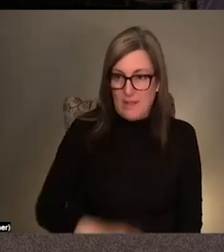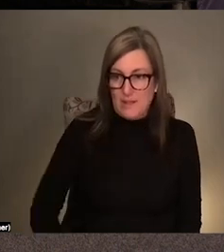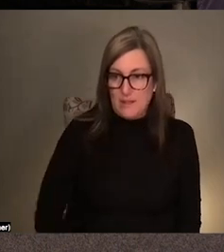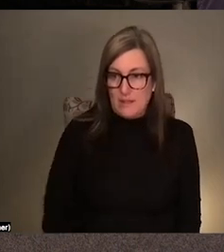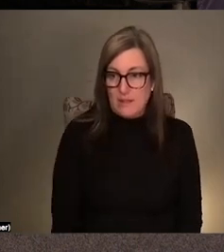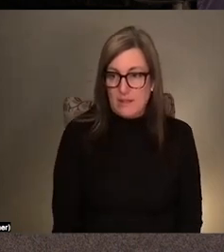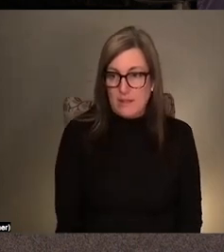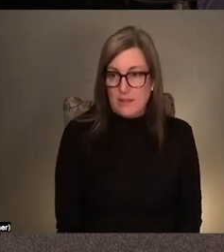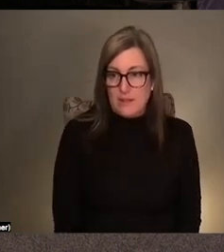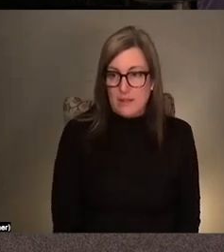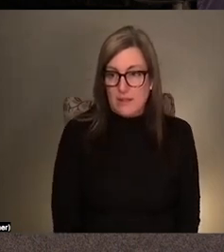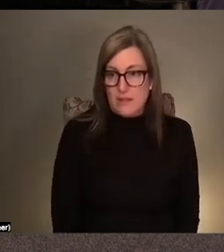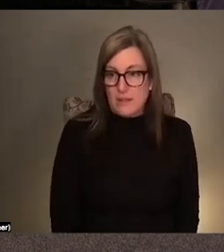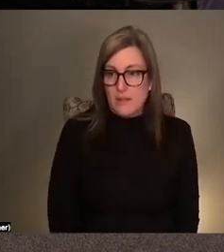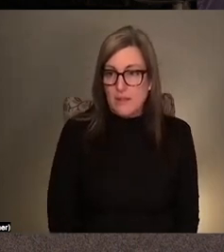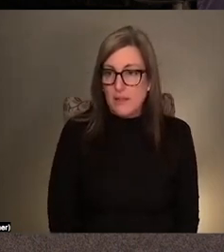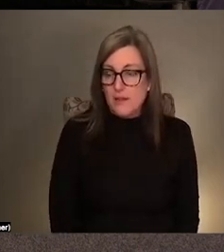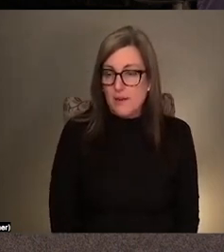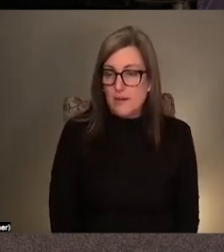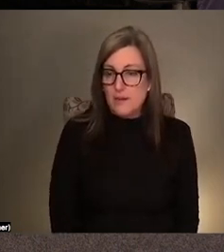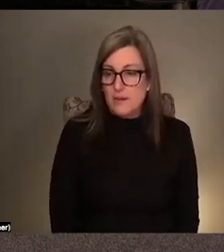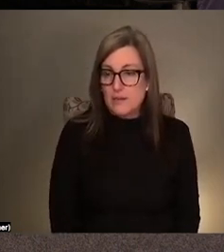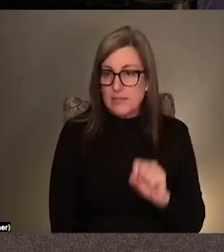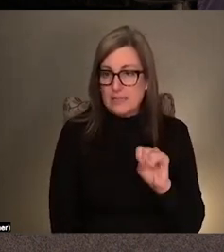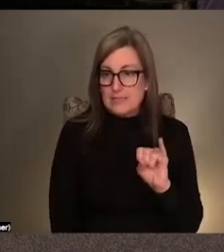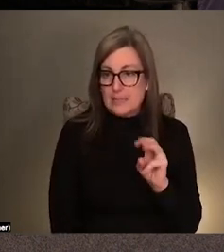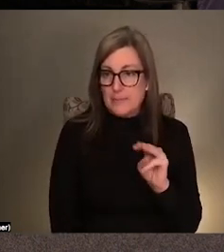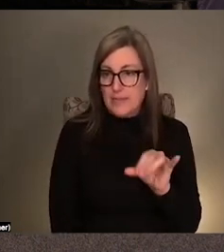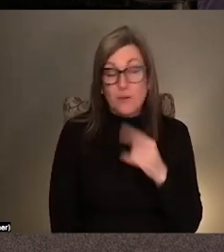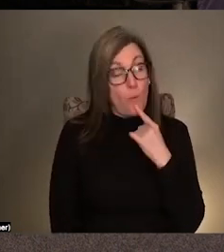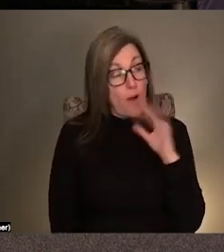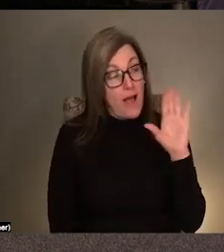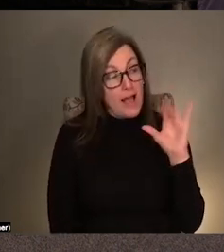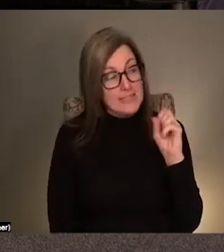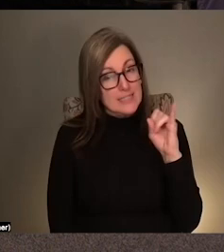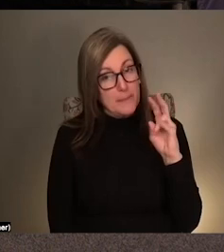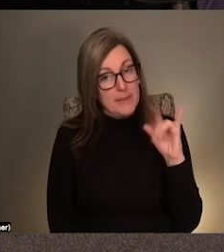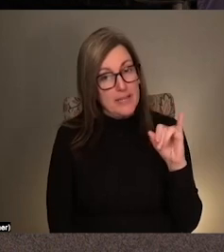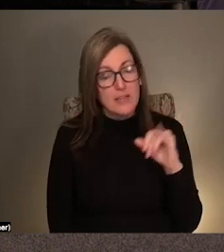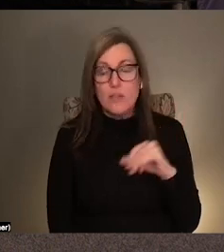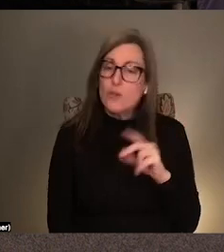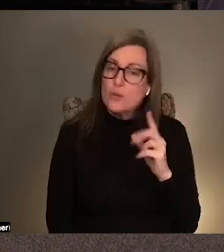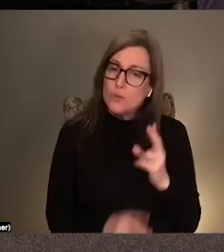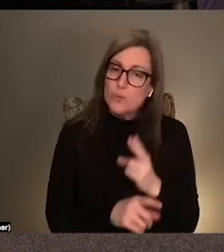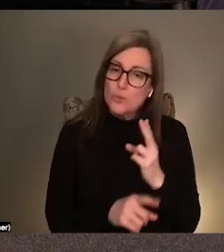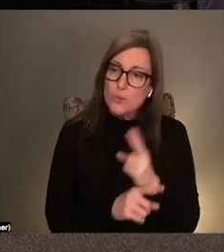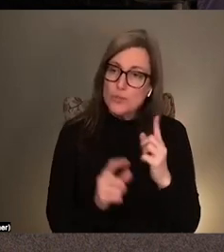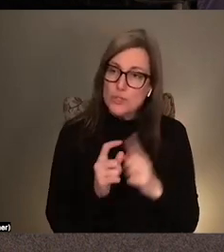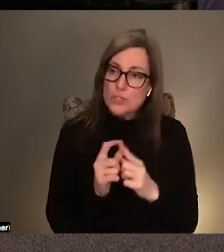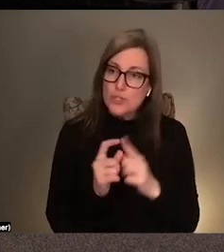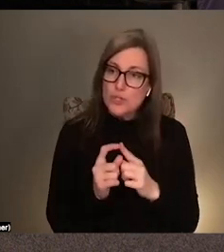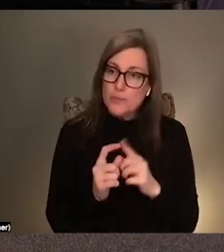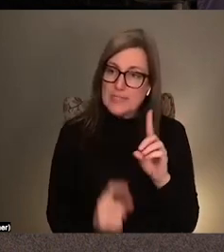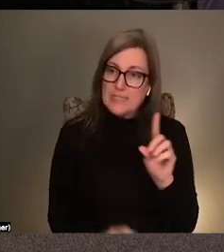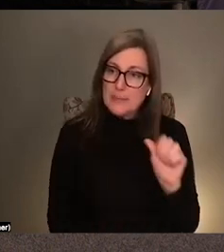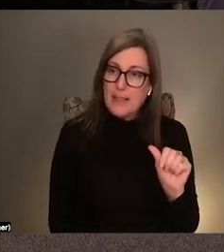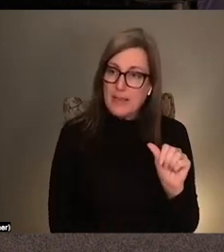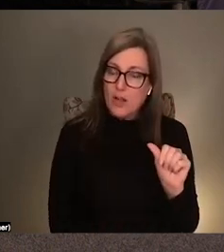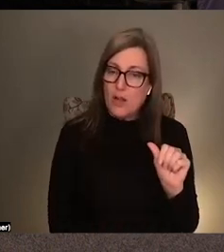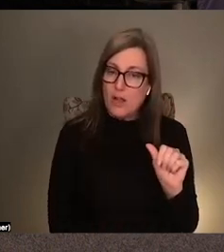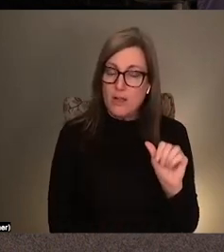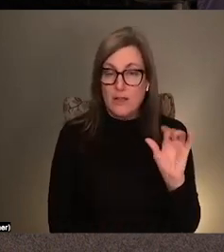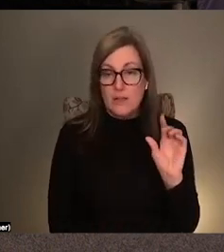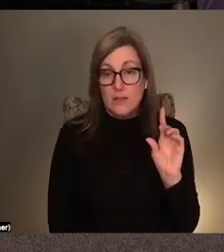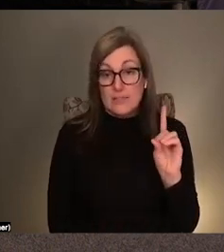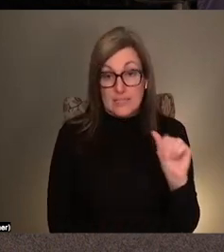from Simi Linton, you used, uh, you used term disability arts earlier. I wonder if you could talk about the role of access in this domain